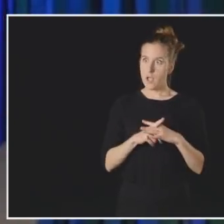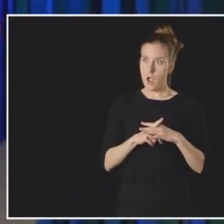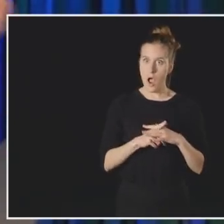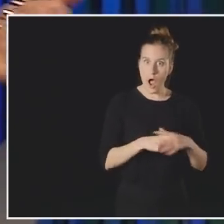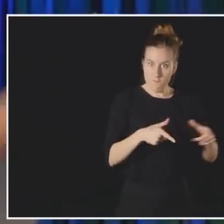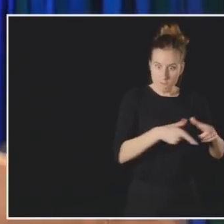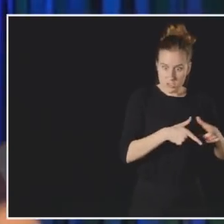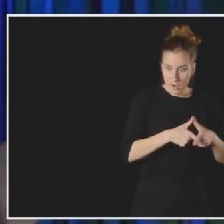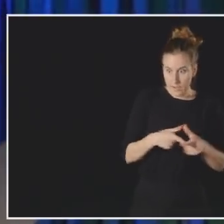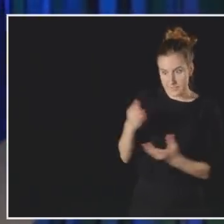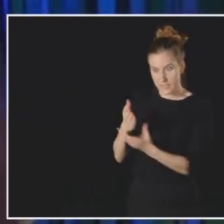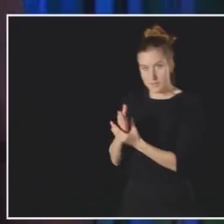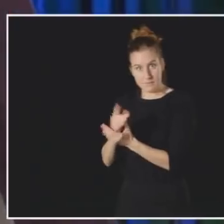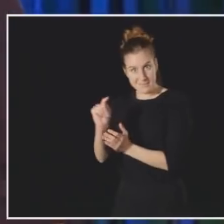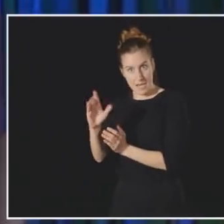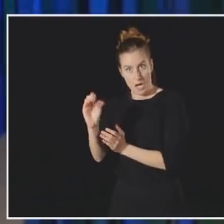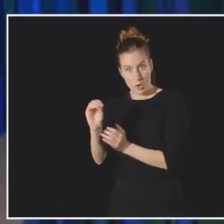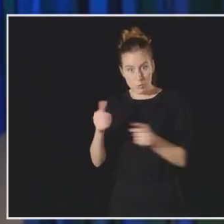Well Woman Exam Day.